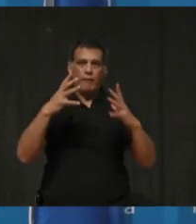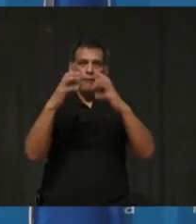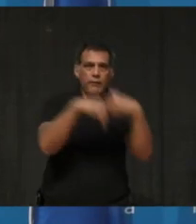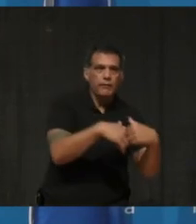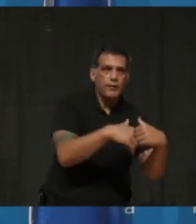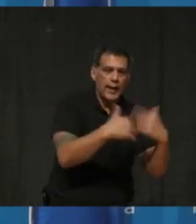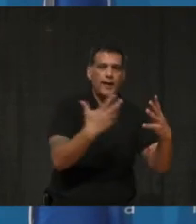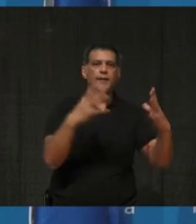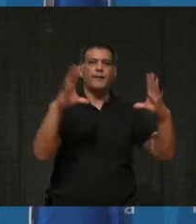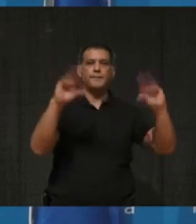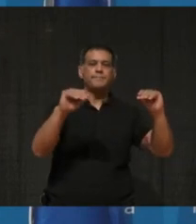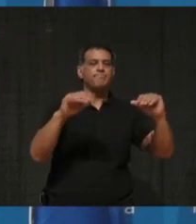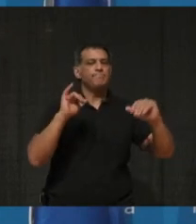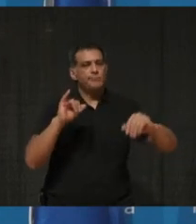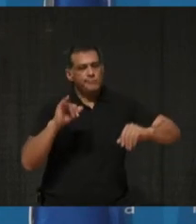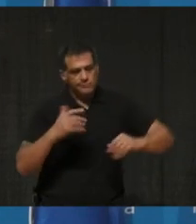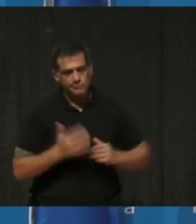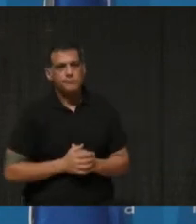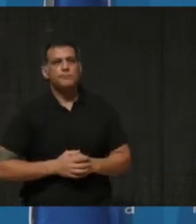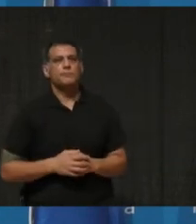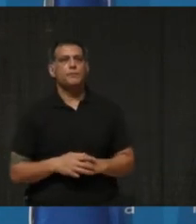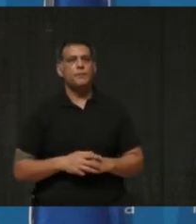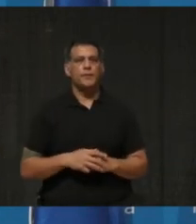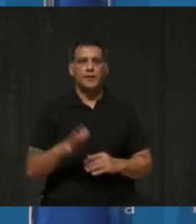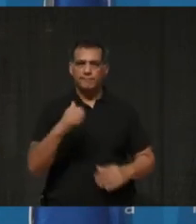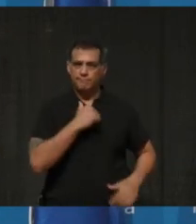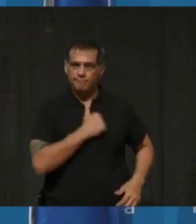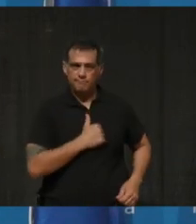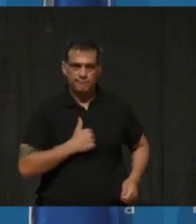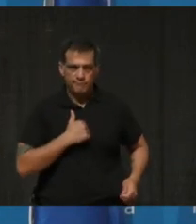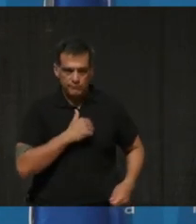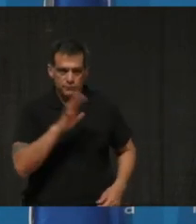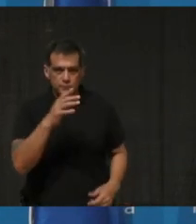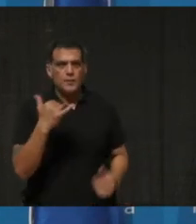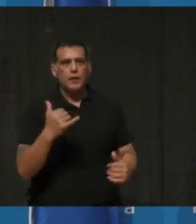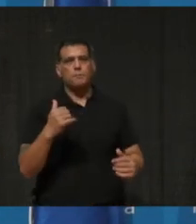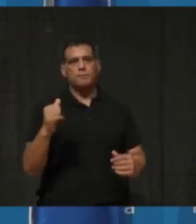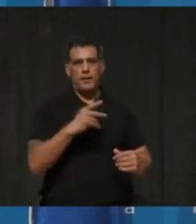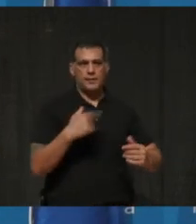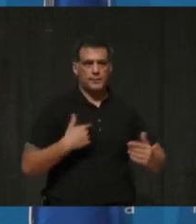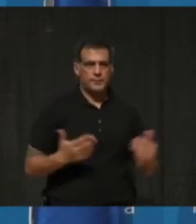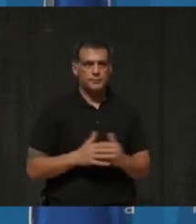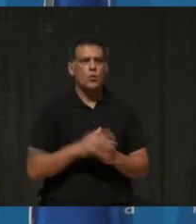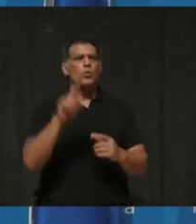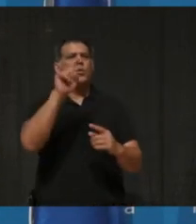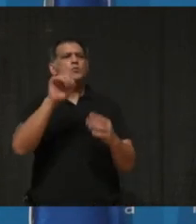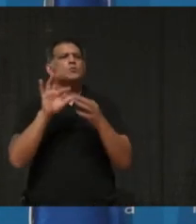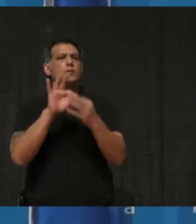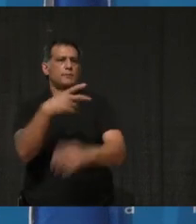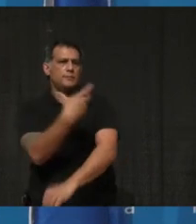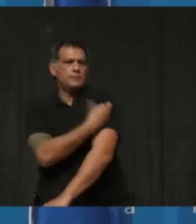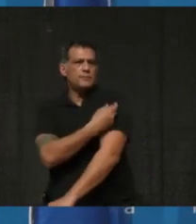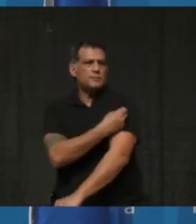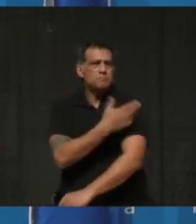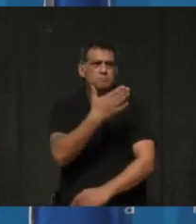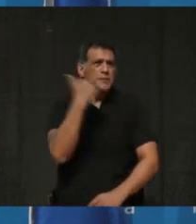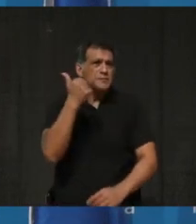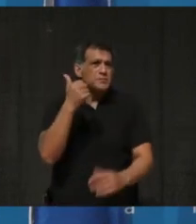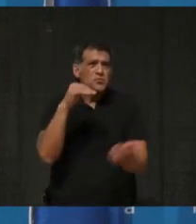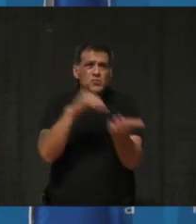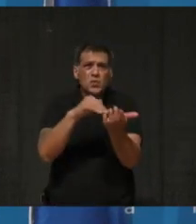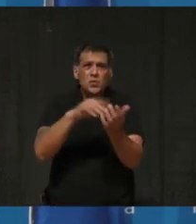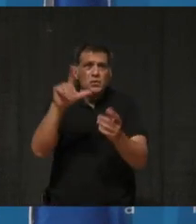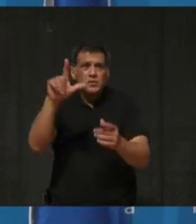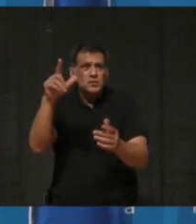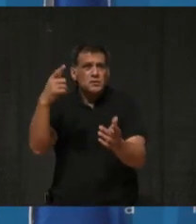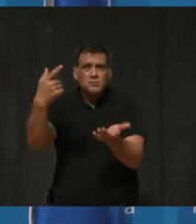No, so anyways, I apologize for that. My question's actually to do with a vaccine, so I'm not sure if Dr. Lowe might want to weigh on this as well.